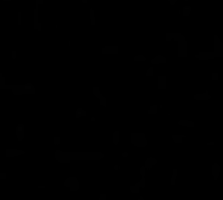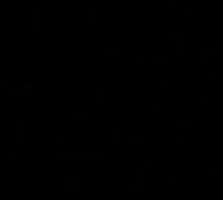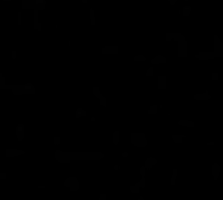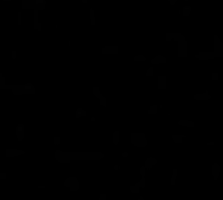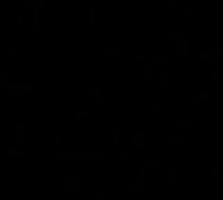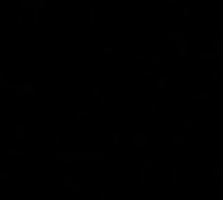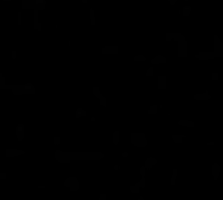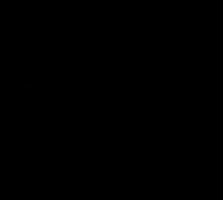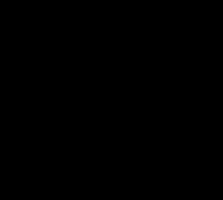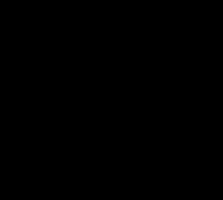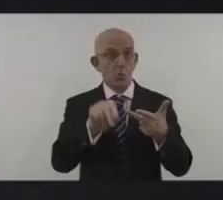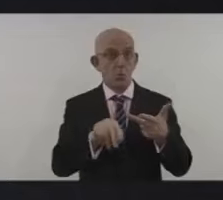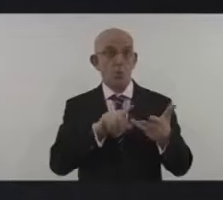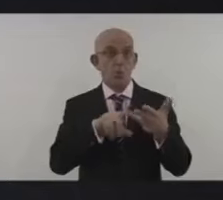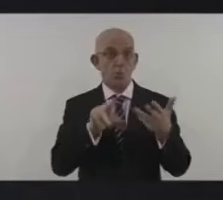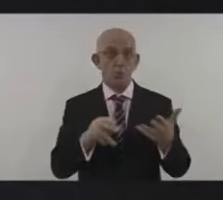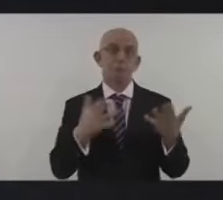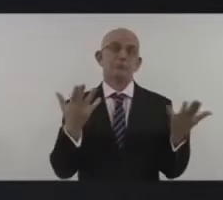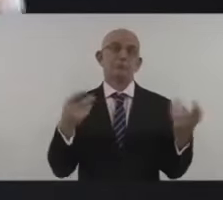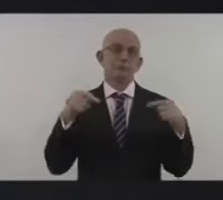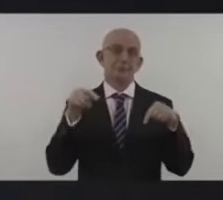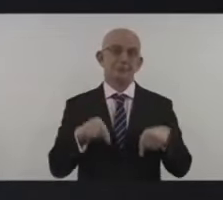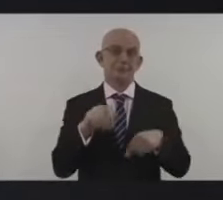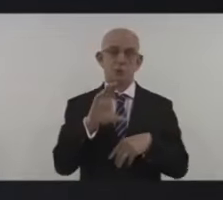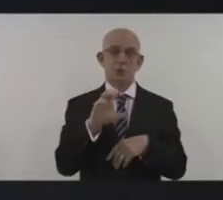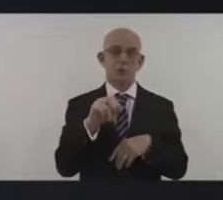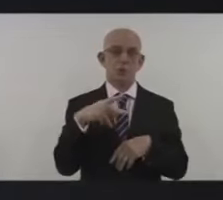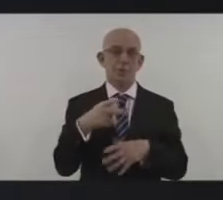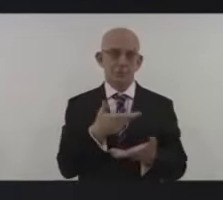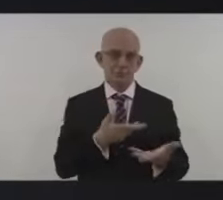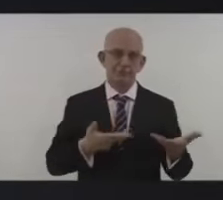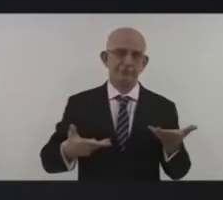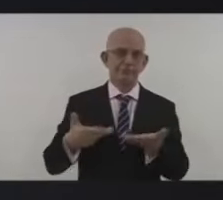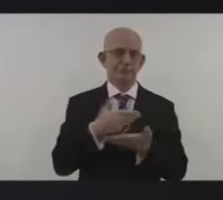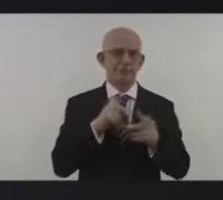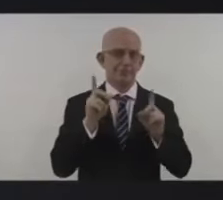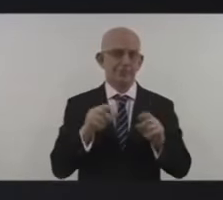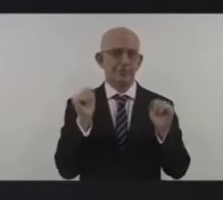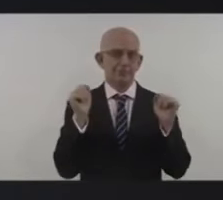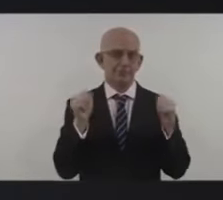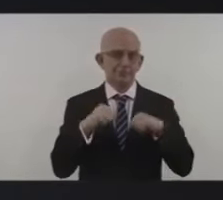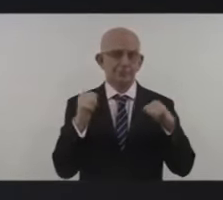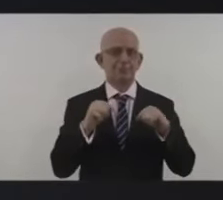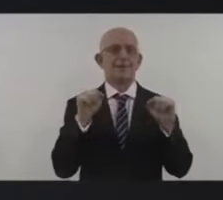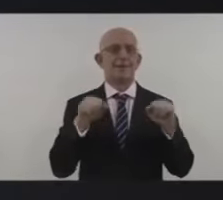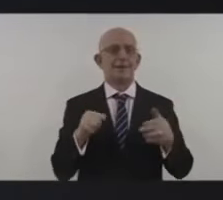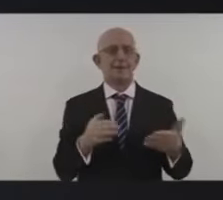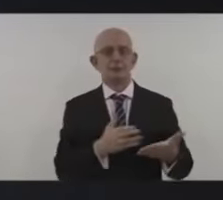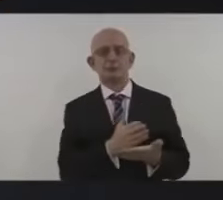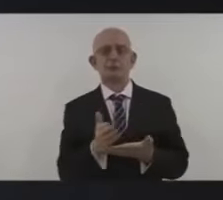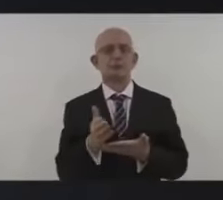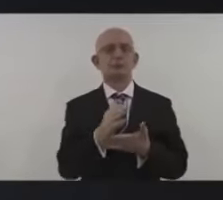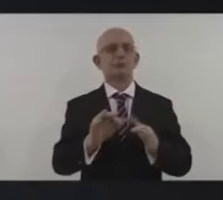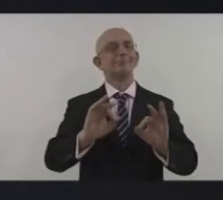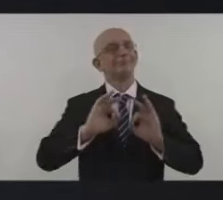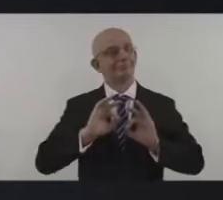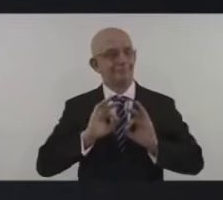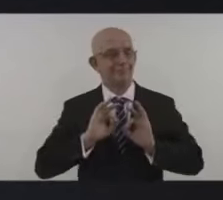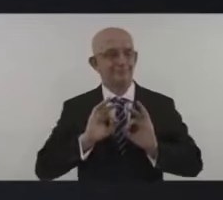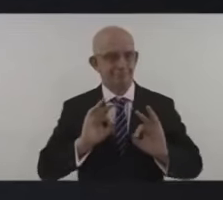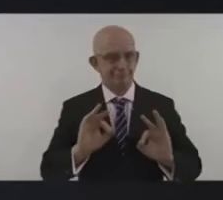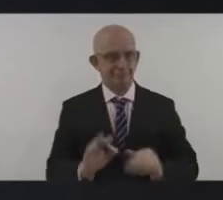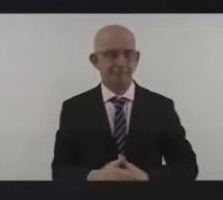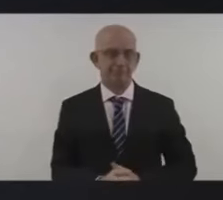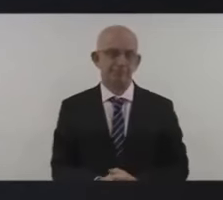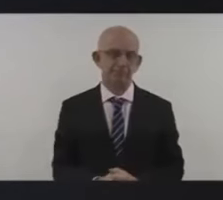baku without a substantial outcome steel said now is the time to show that global cooperation is not down for the